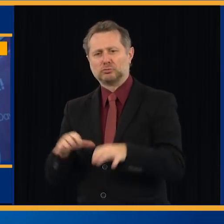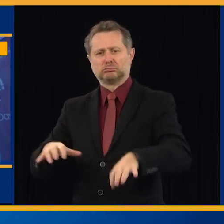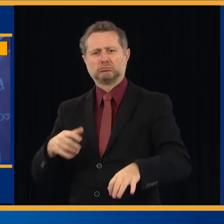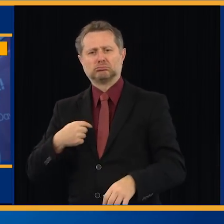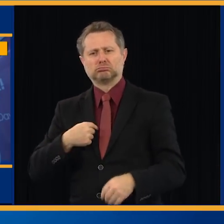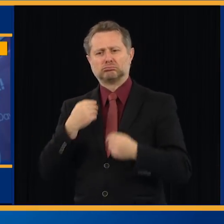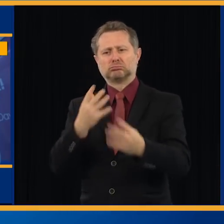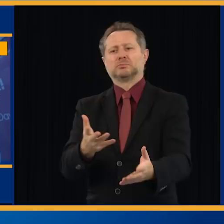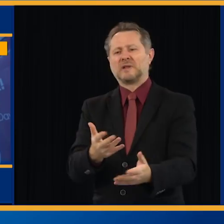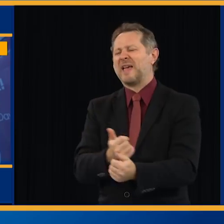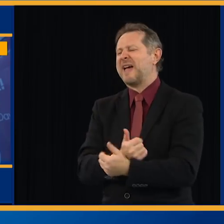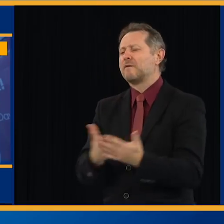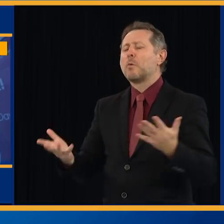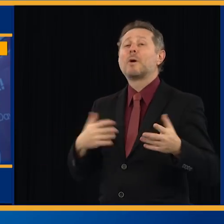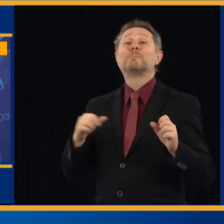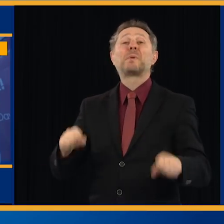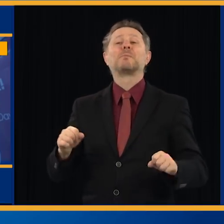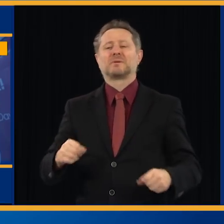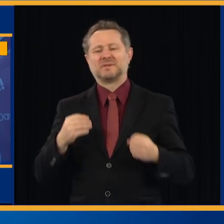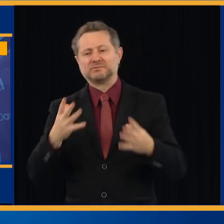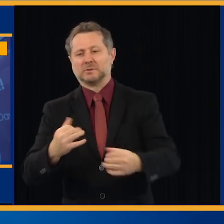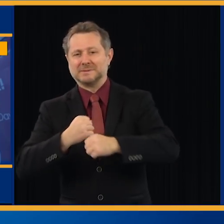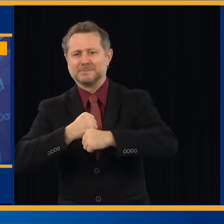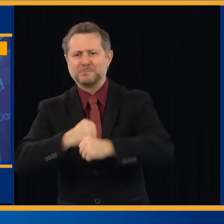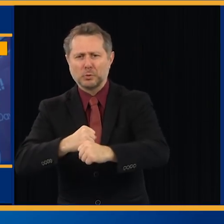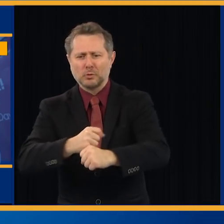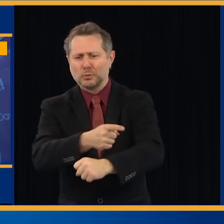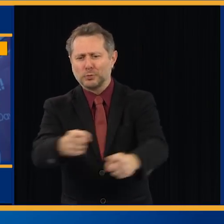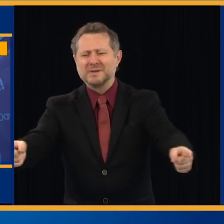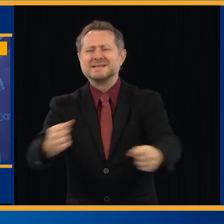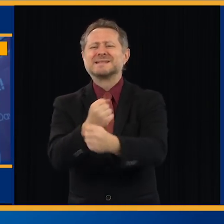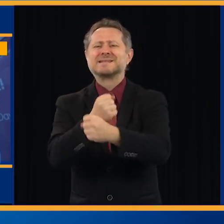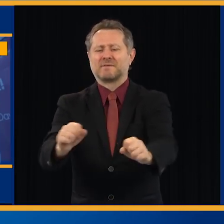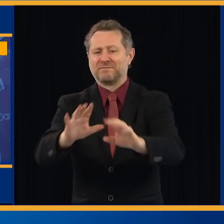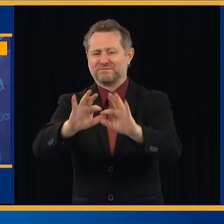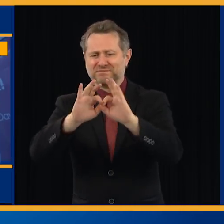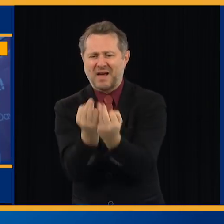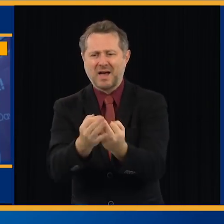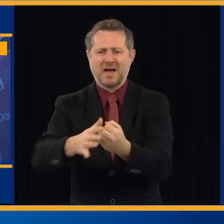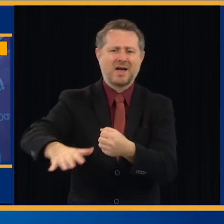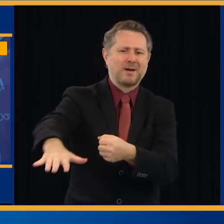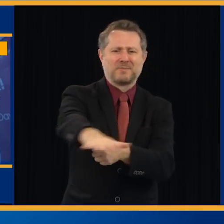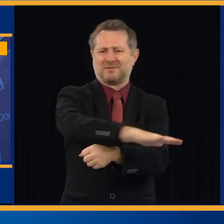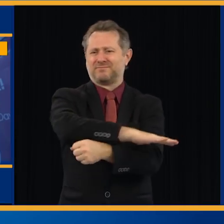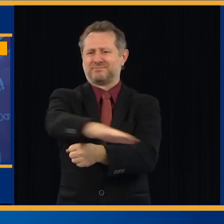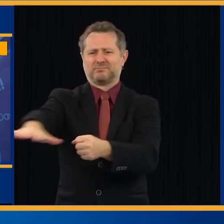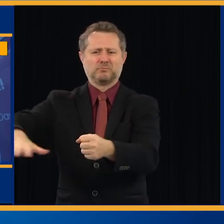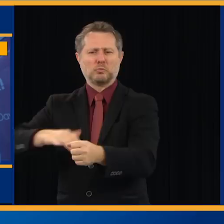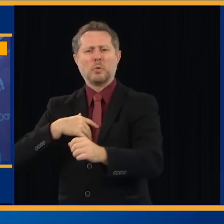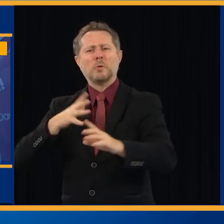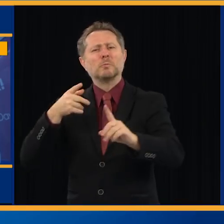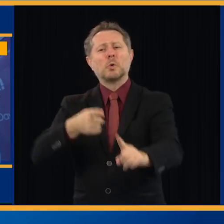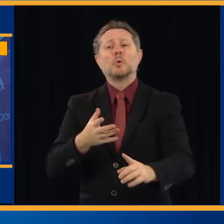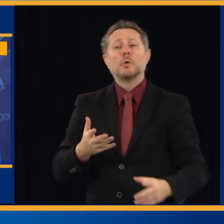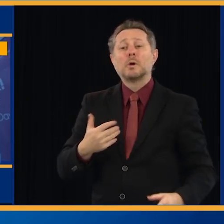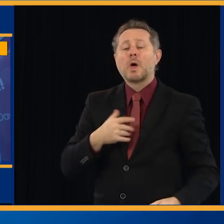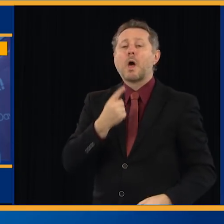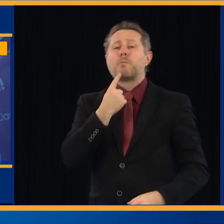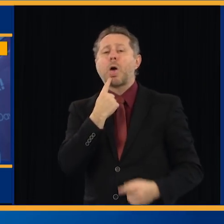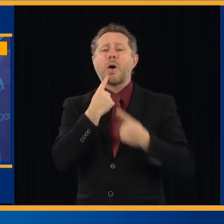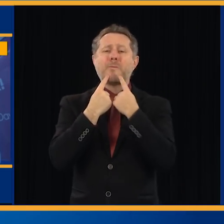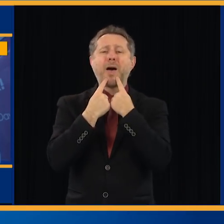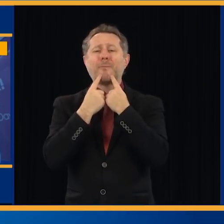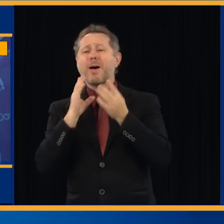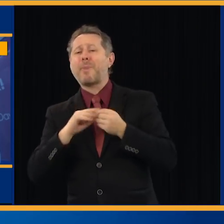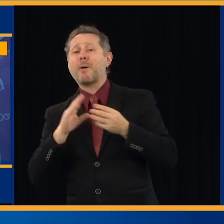and your family safe. And that's what it means to say thank you. Act with gratitude. Don't